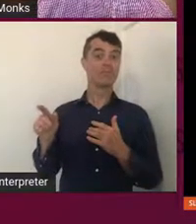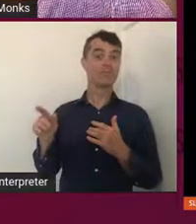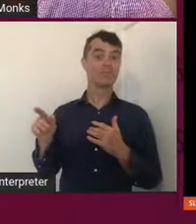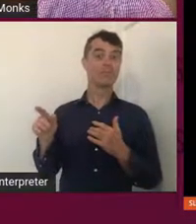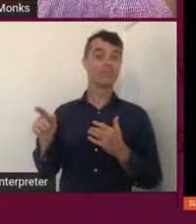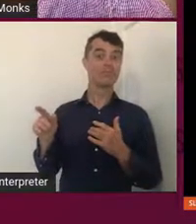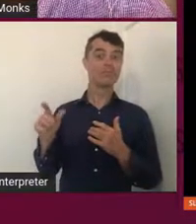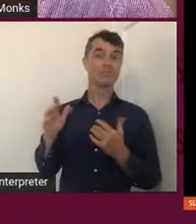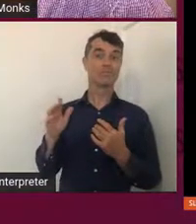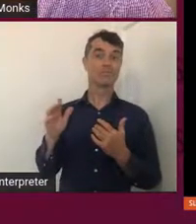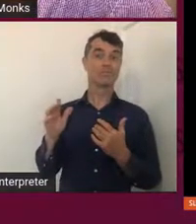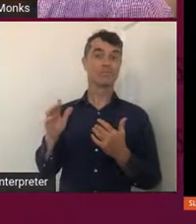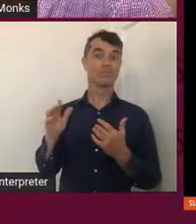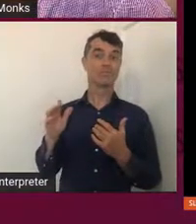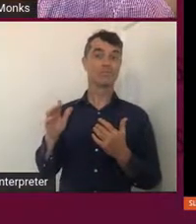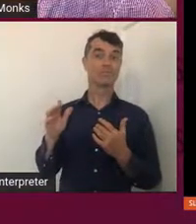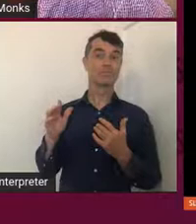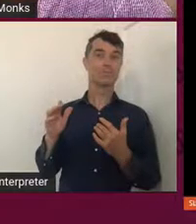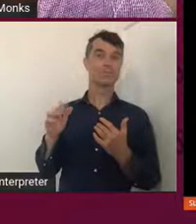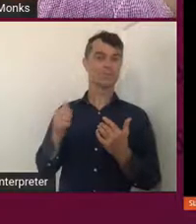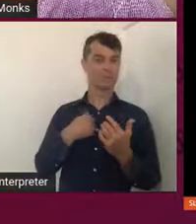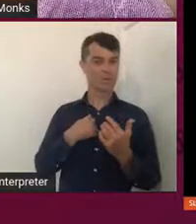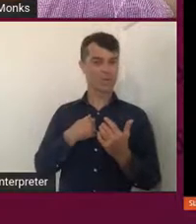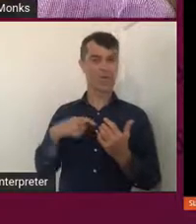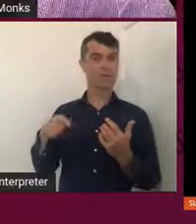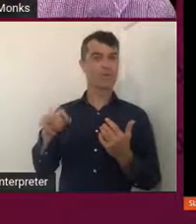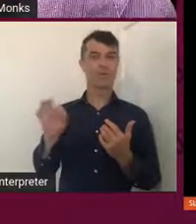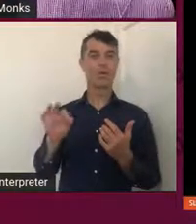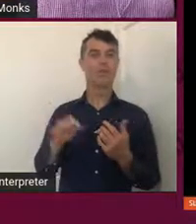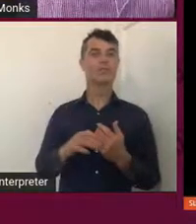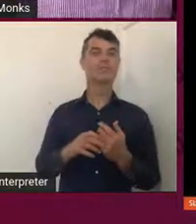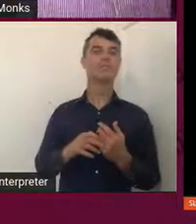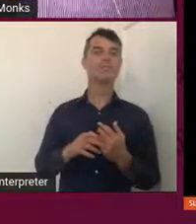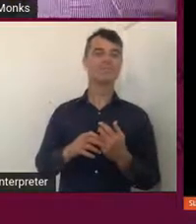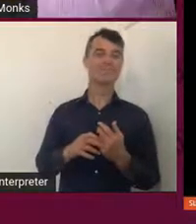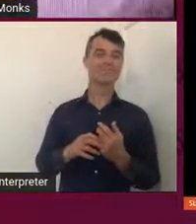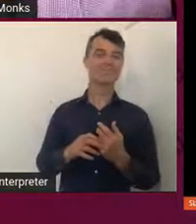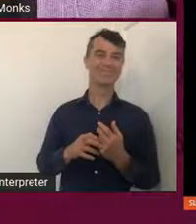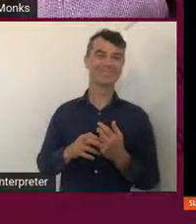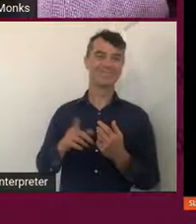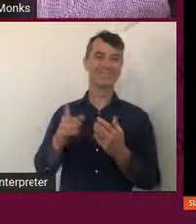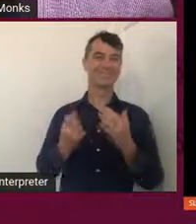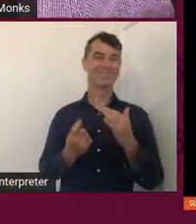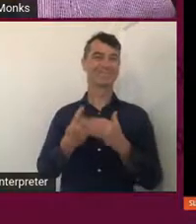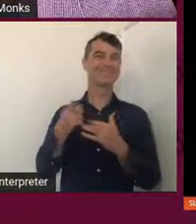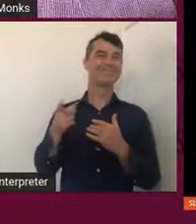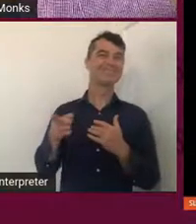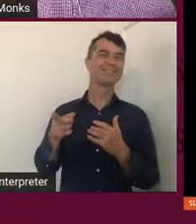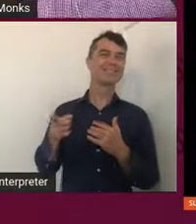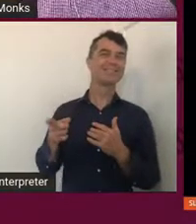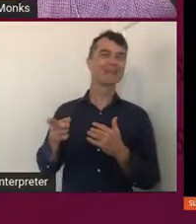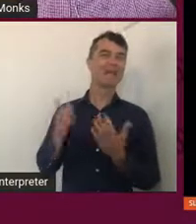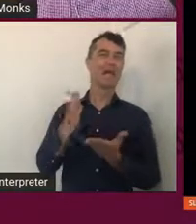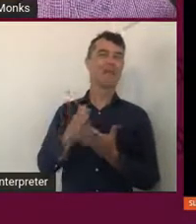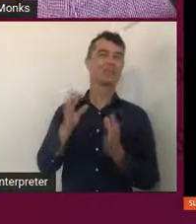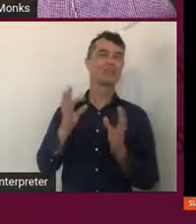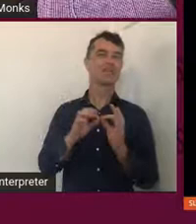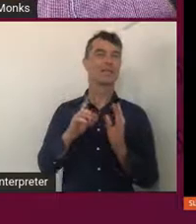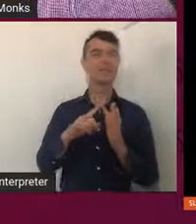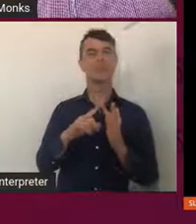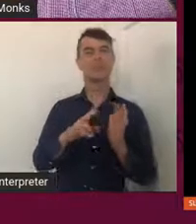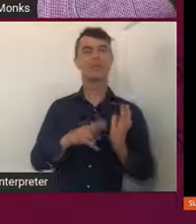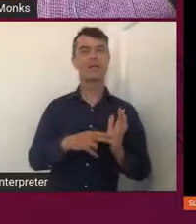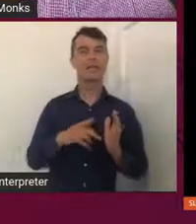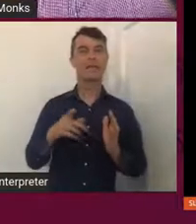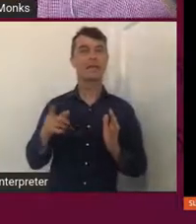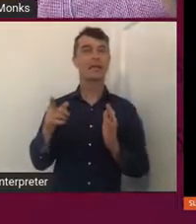is that my line? No. It came about that there'd actually been a beaching